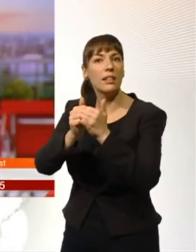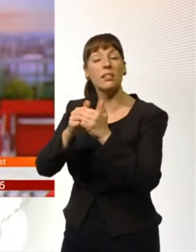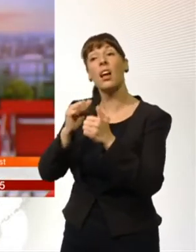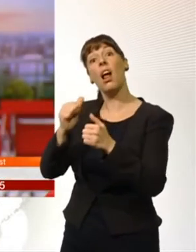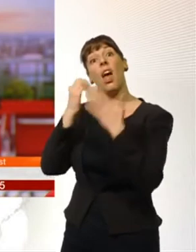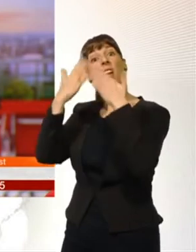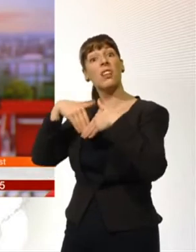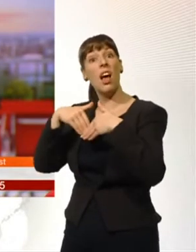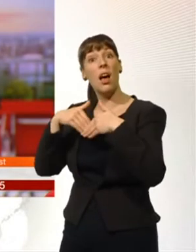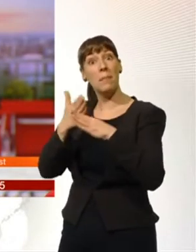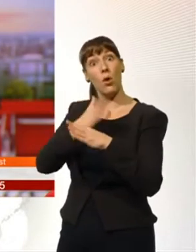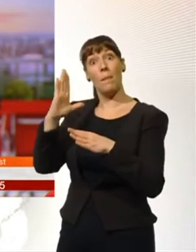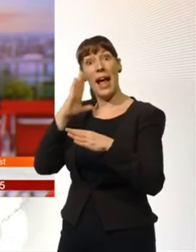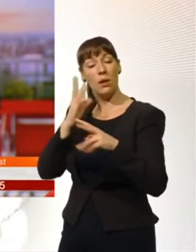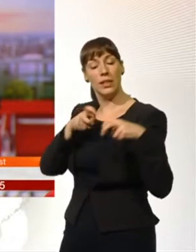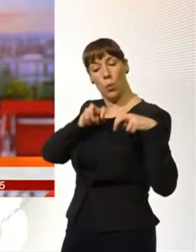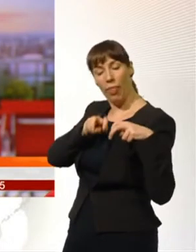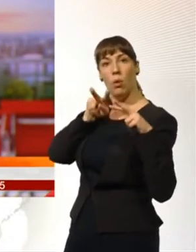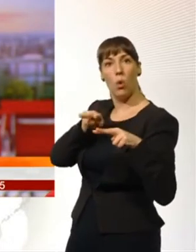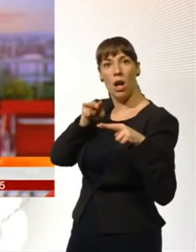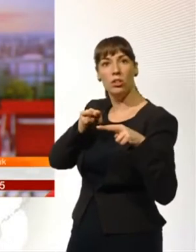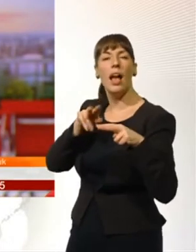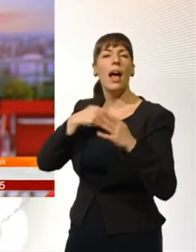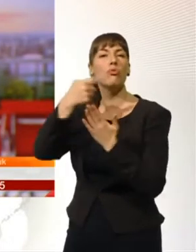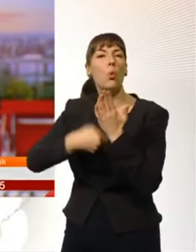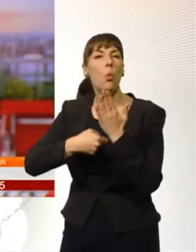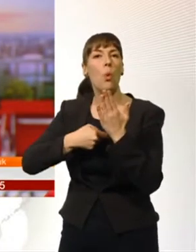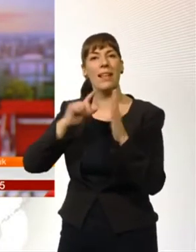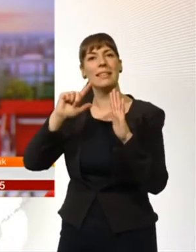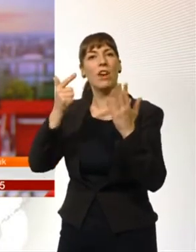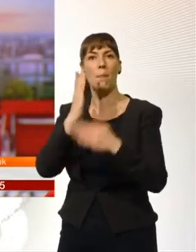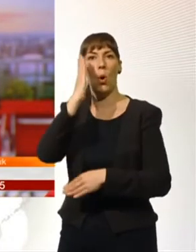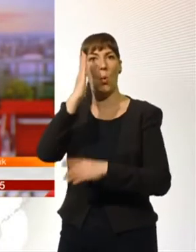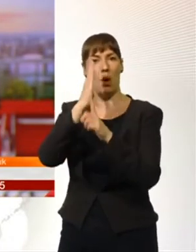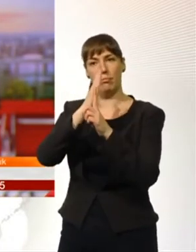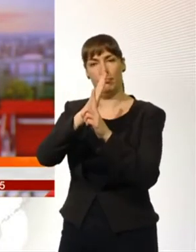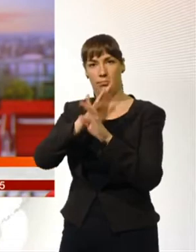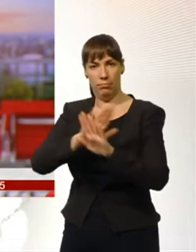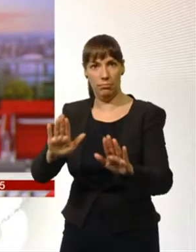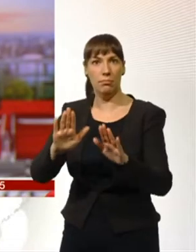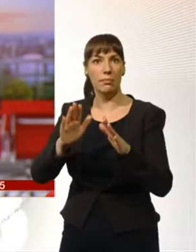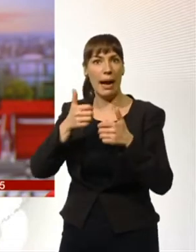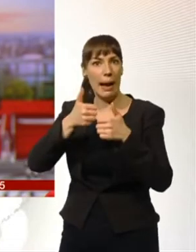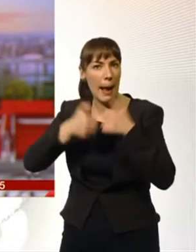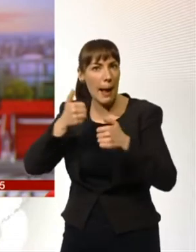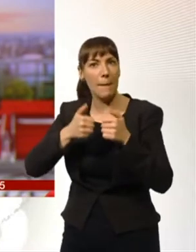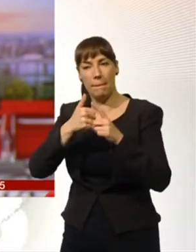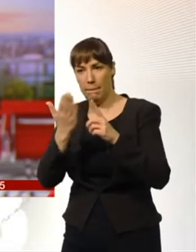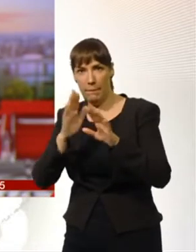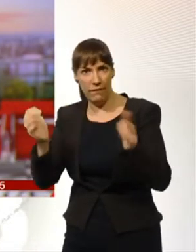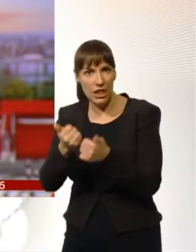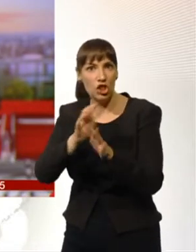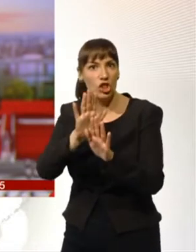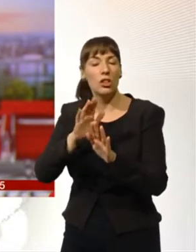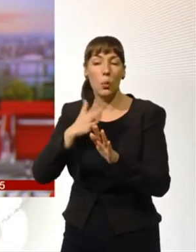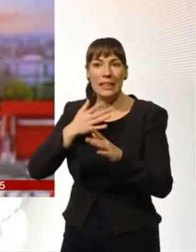I don't allow games or YouTube after 7pm and things like that. I've got to try and keep on top of it. But I think we are fighting losing